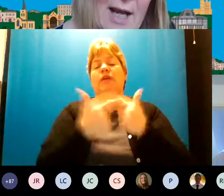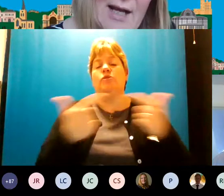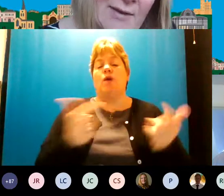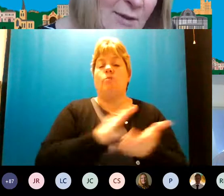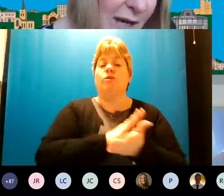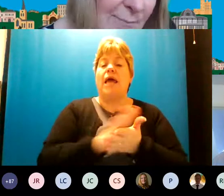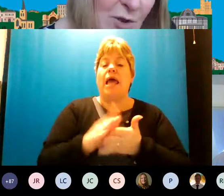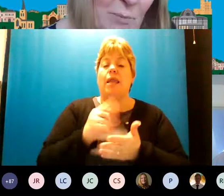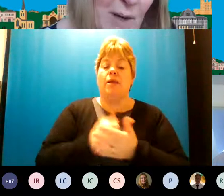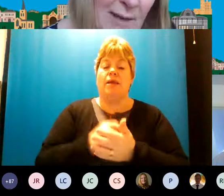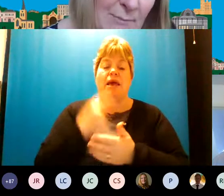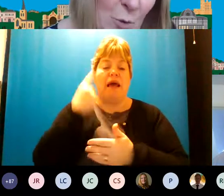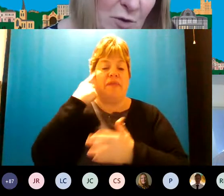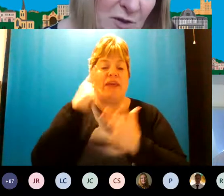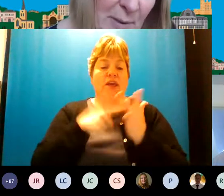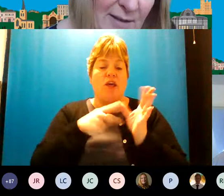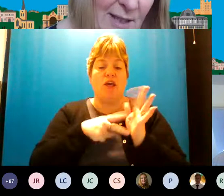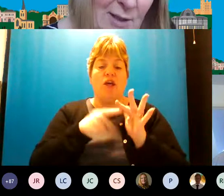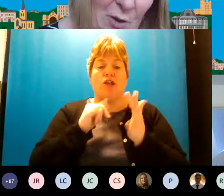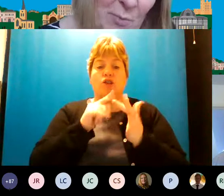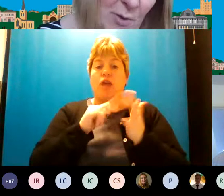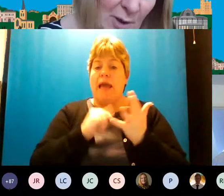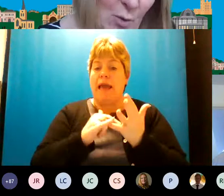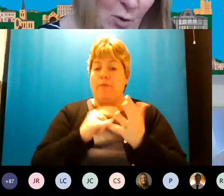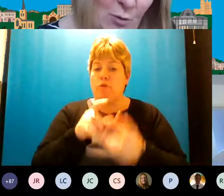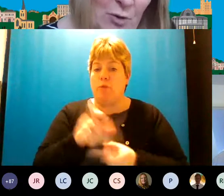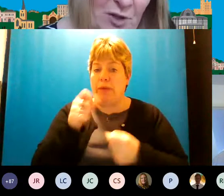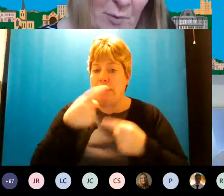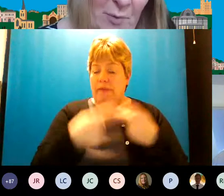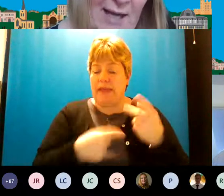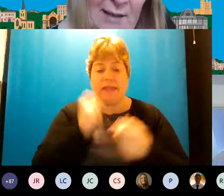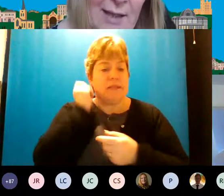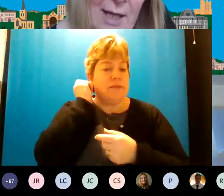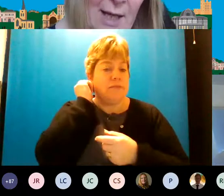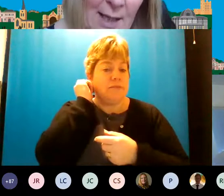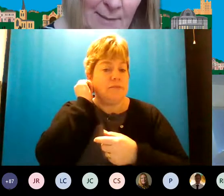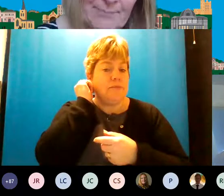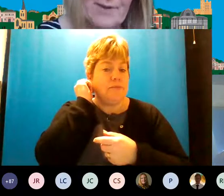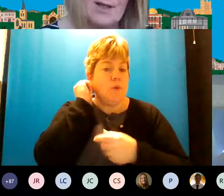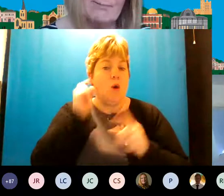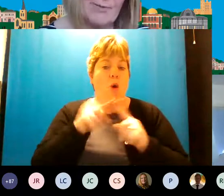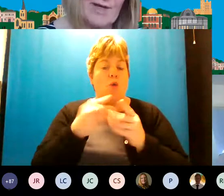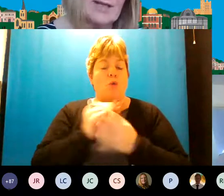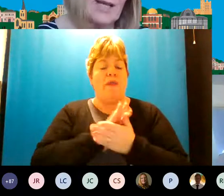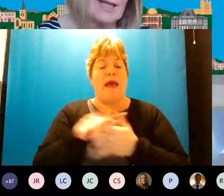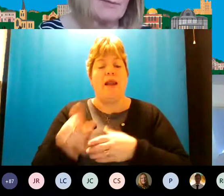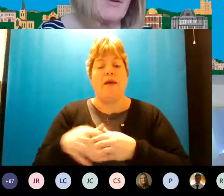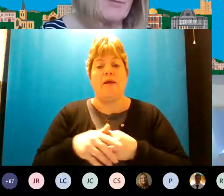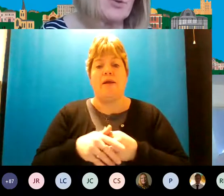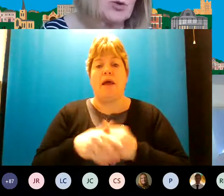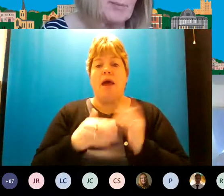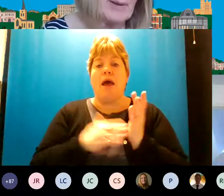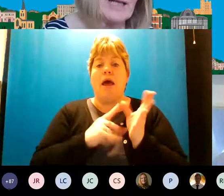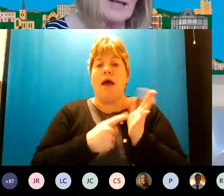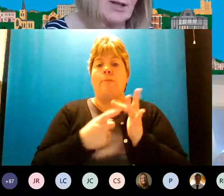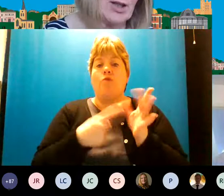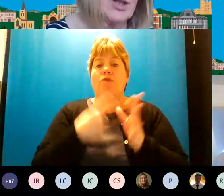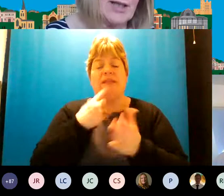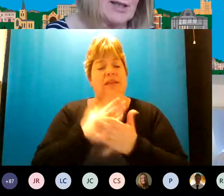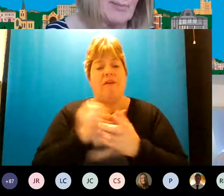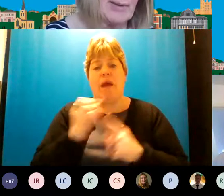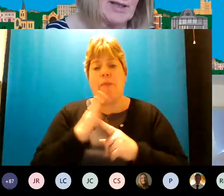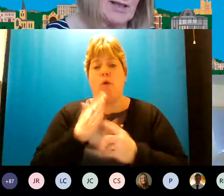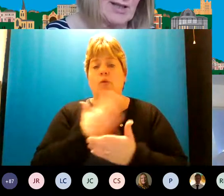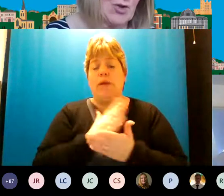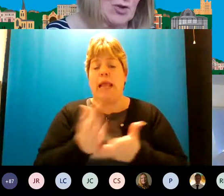helen i think james you might want to pick these up or or also with helen um maria said it's very important to be clear